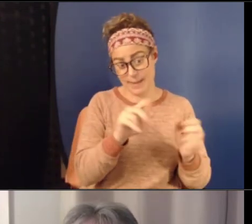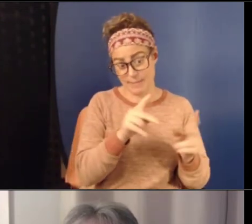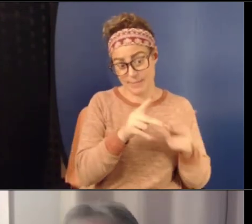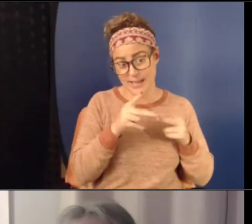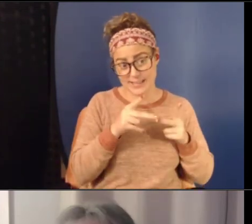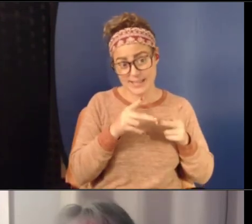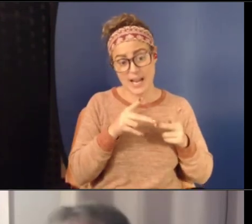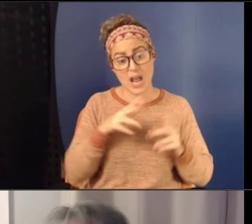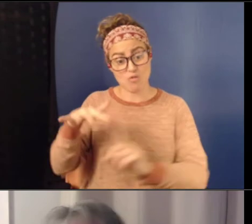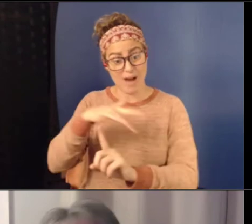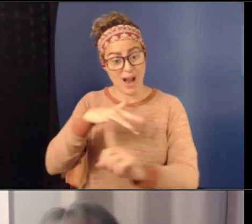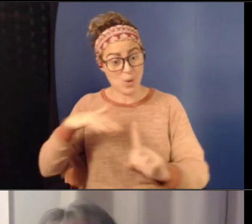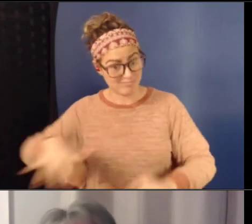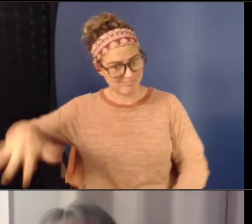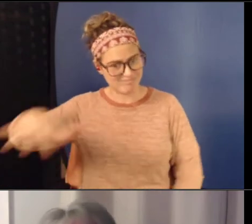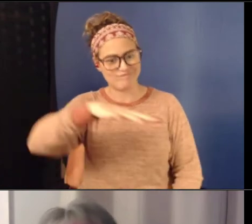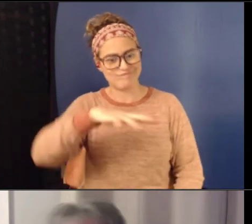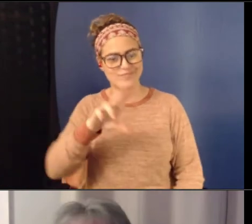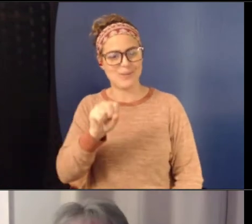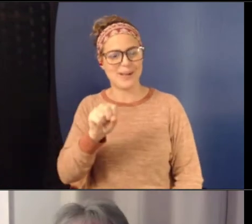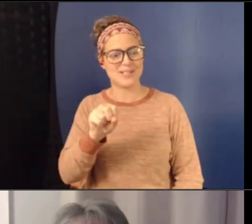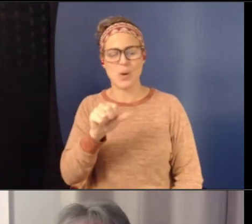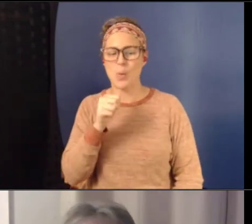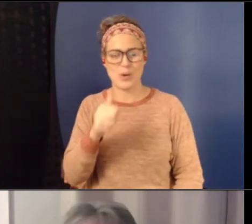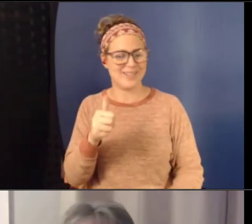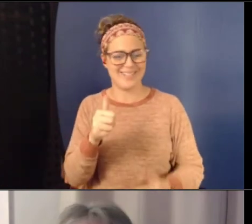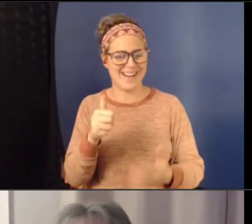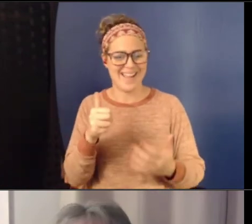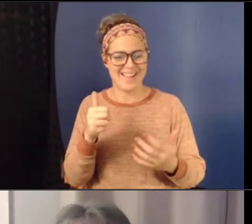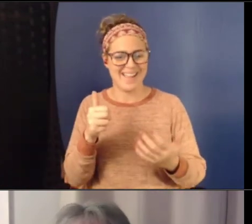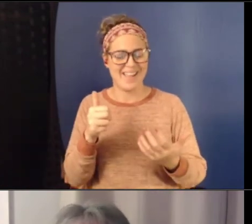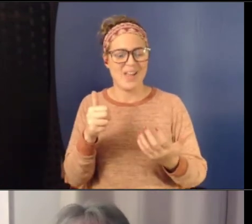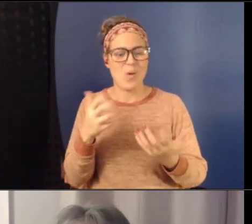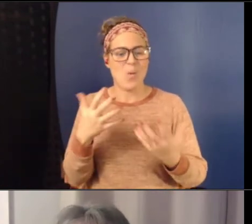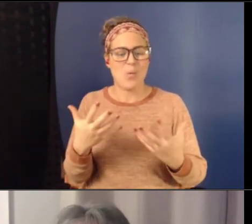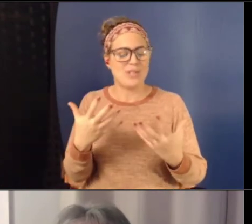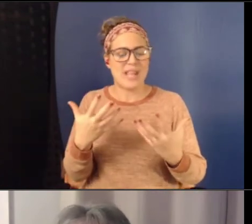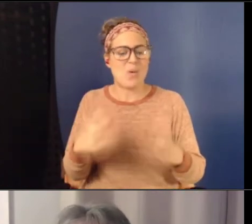would have it, you know, no other way. And I support that.